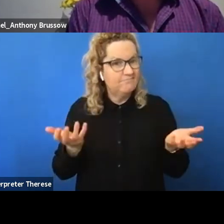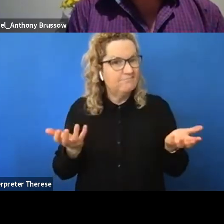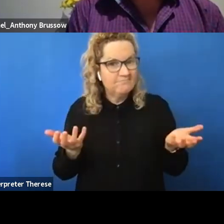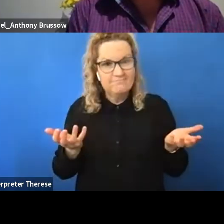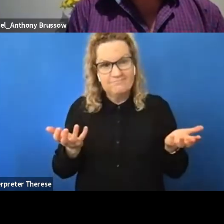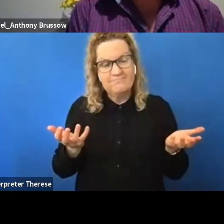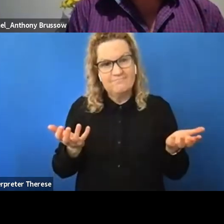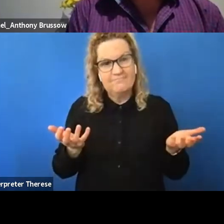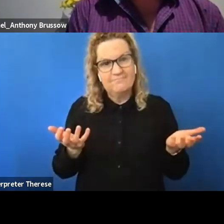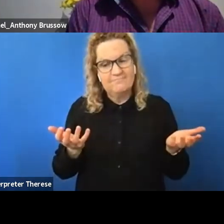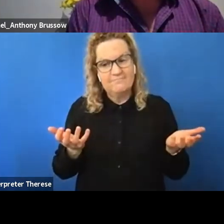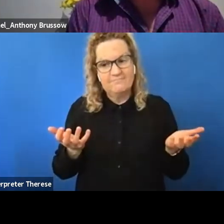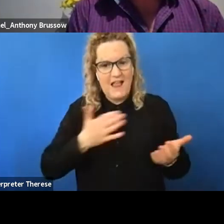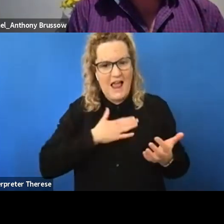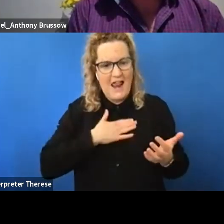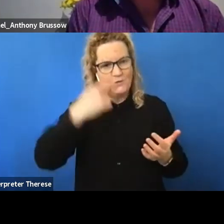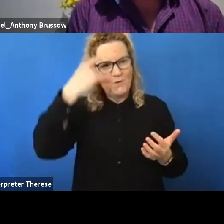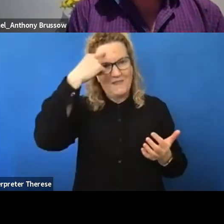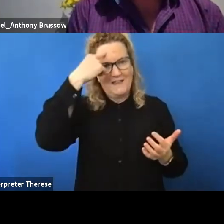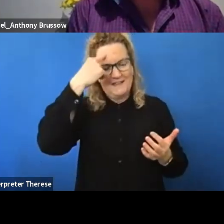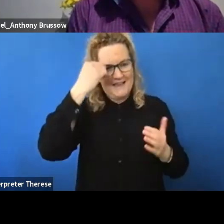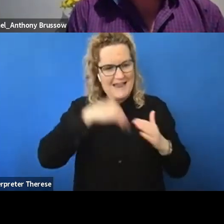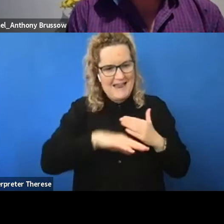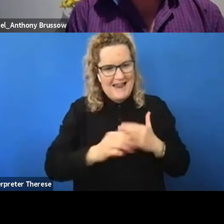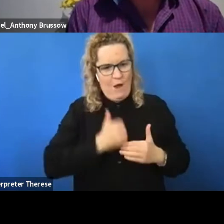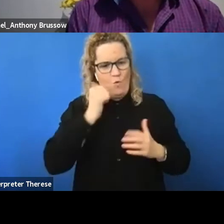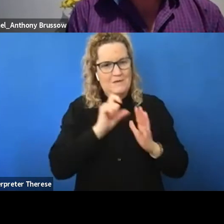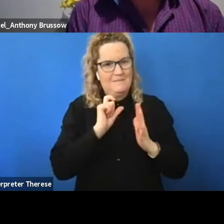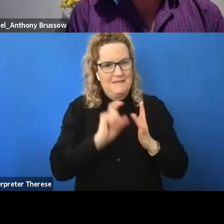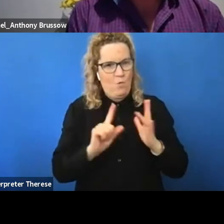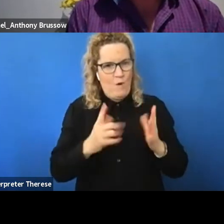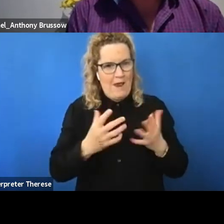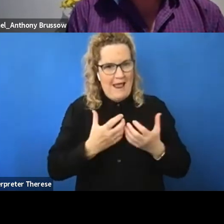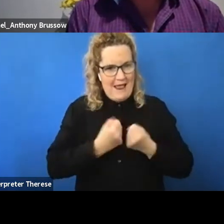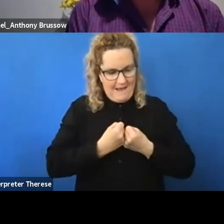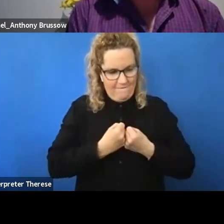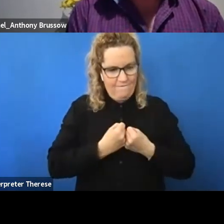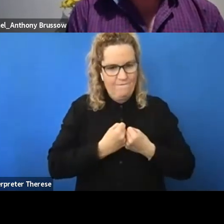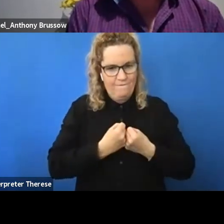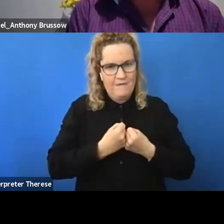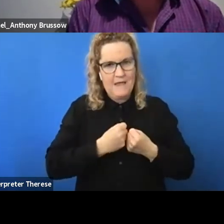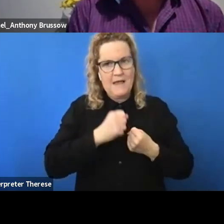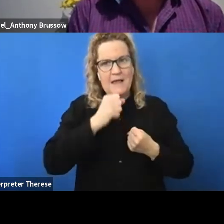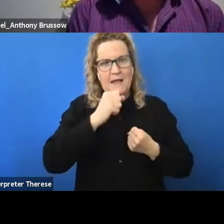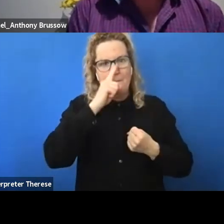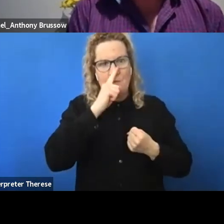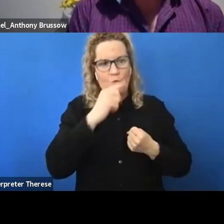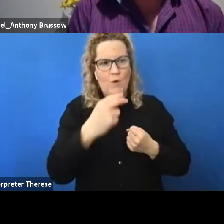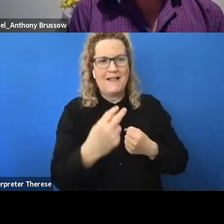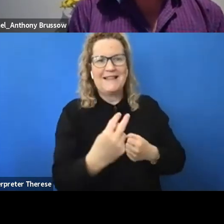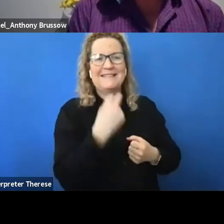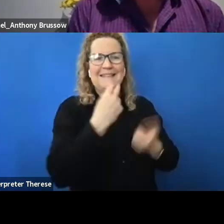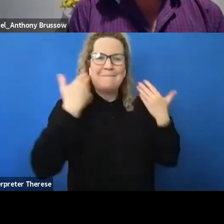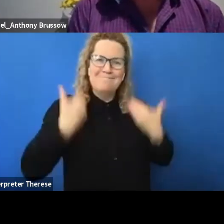I like to think within our own disability that we have, that people will see us, not because of our